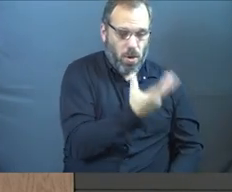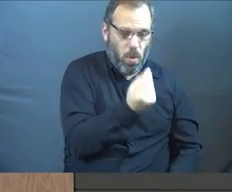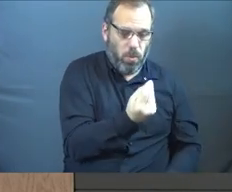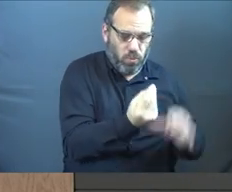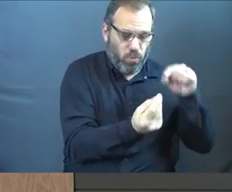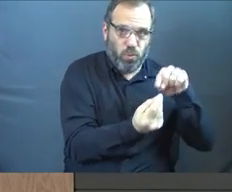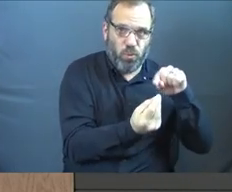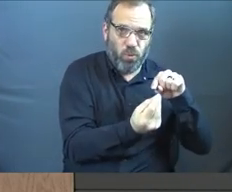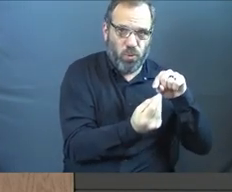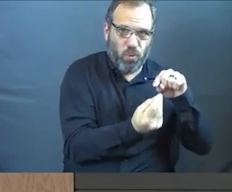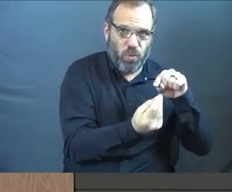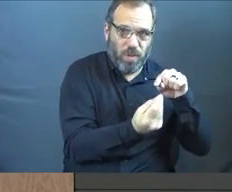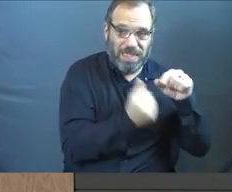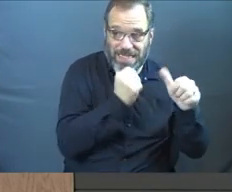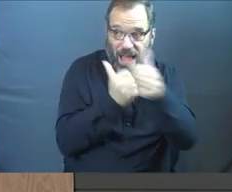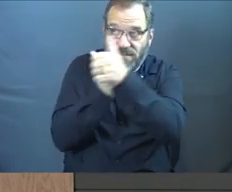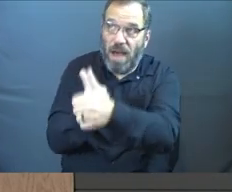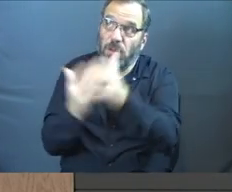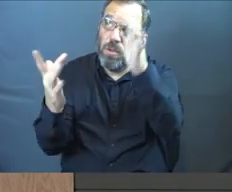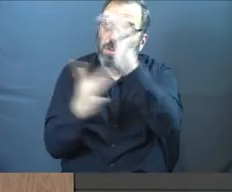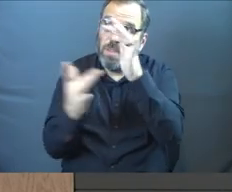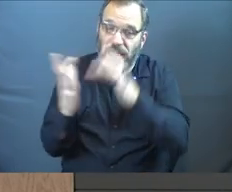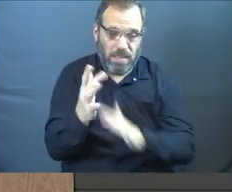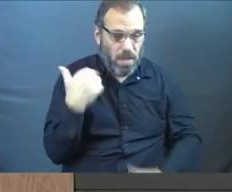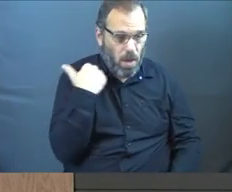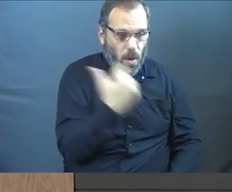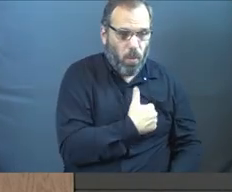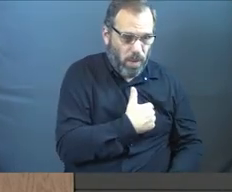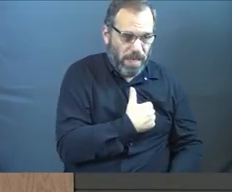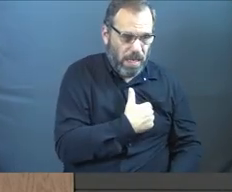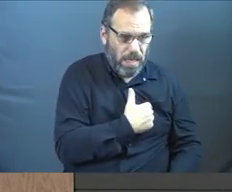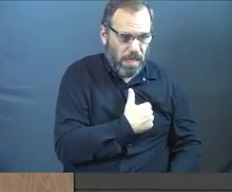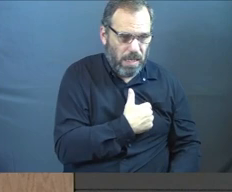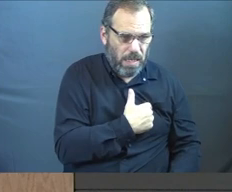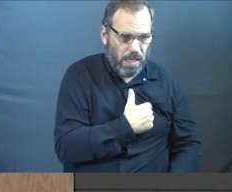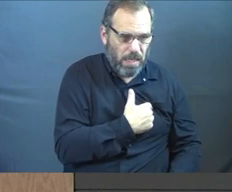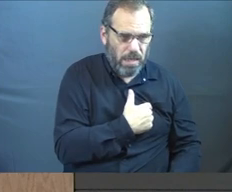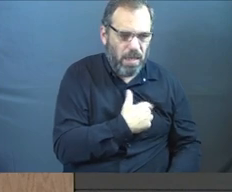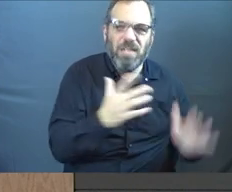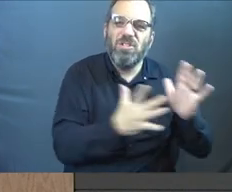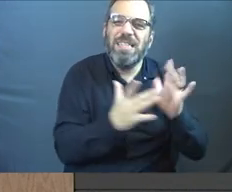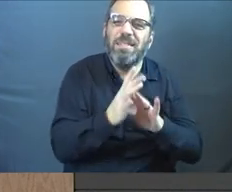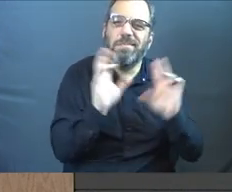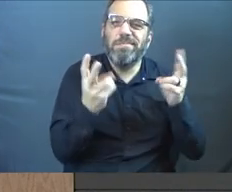is not following Jesus, we are a Jesus haunted culture.